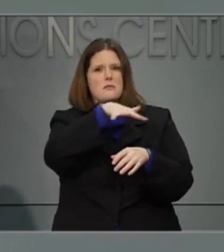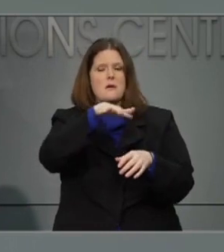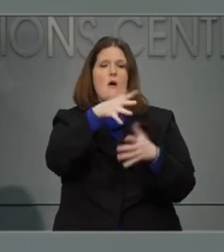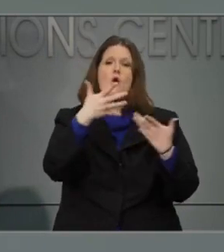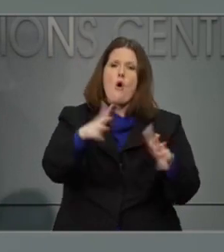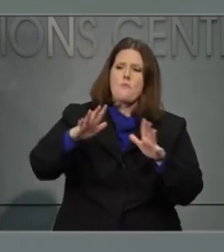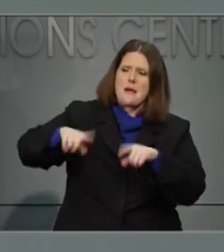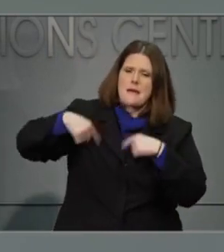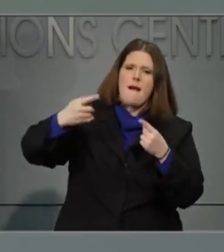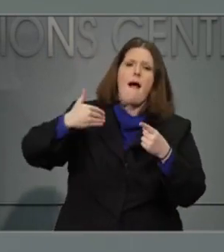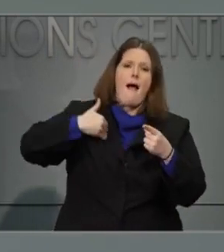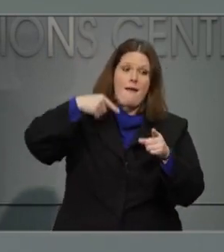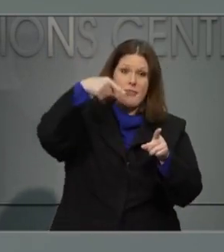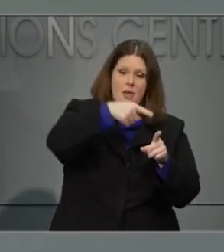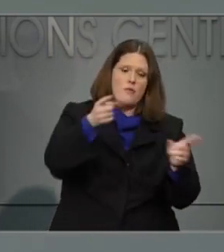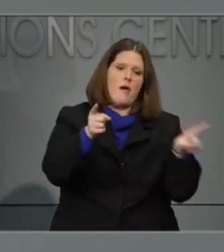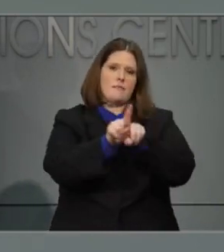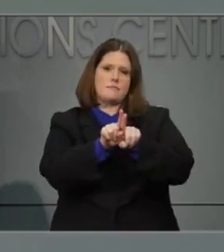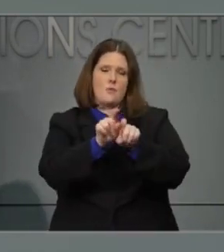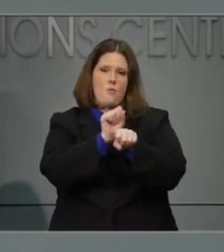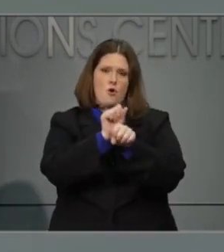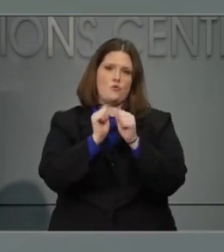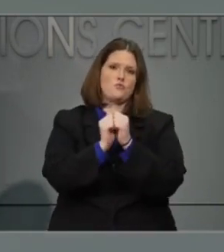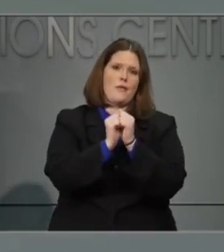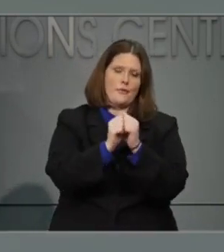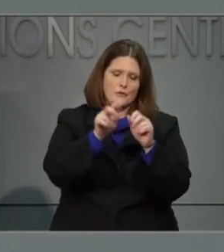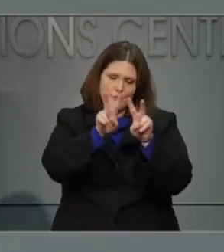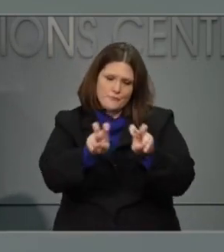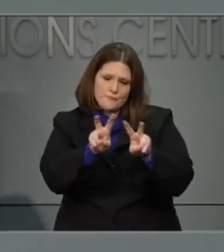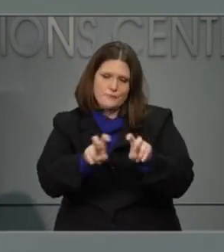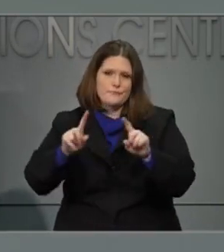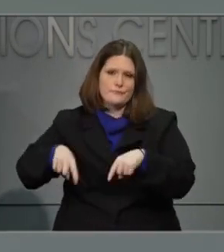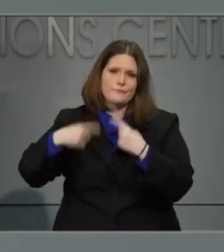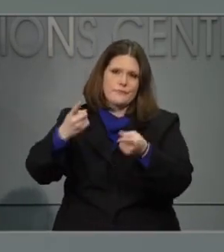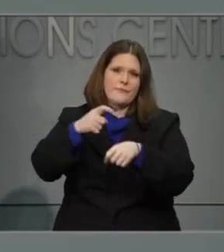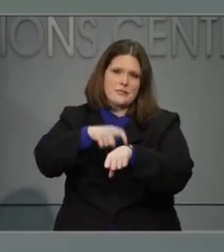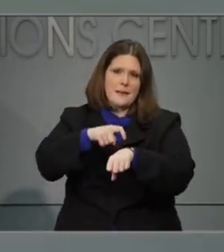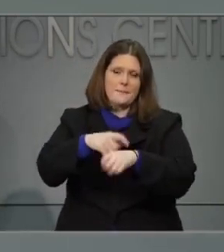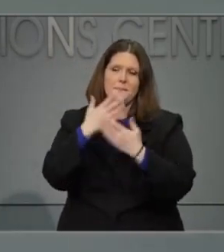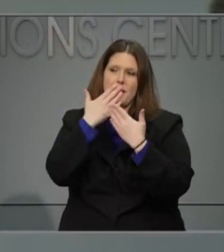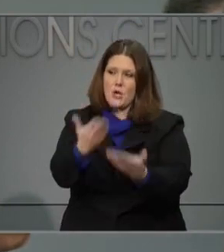and again it helps us build up that workforce over a period of time. Thank you.